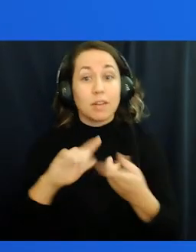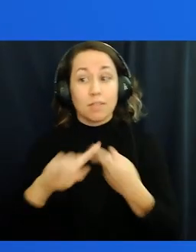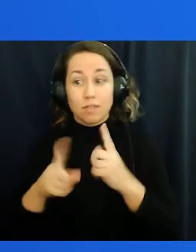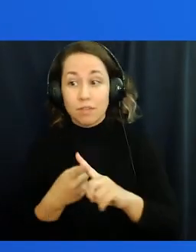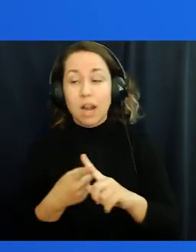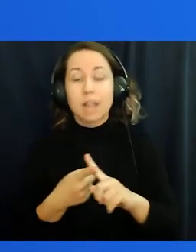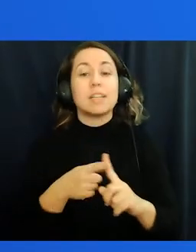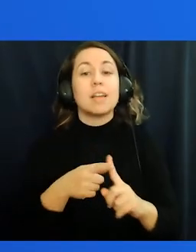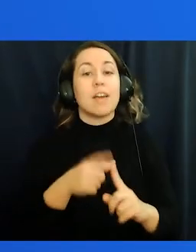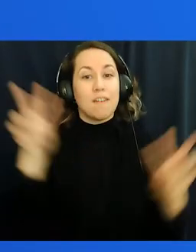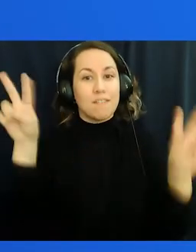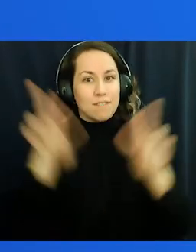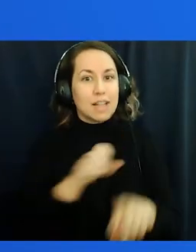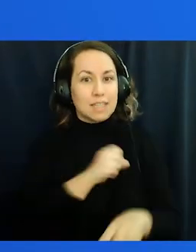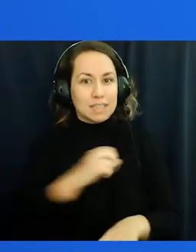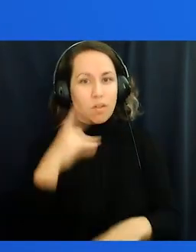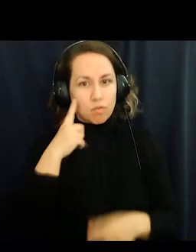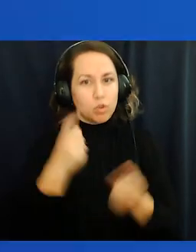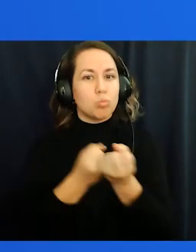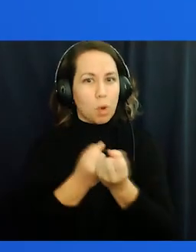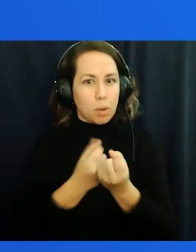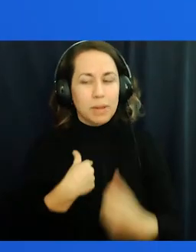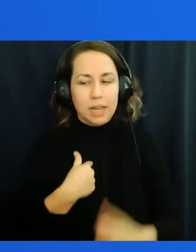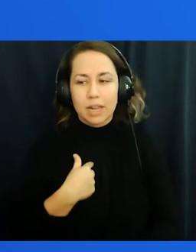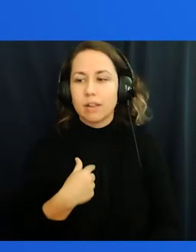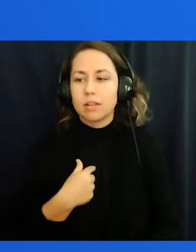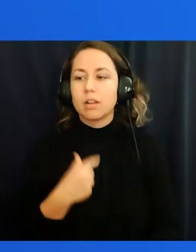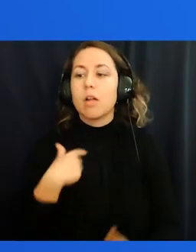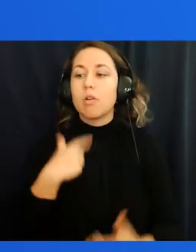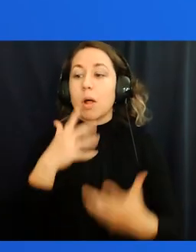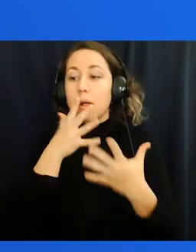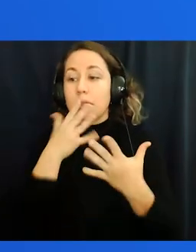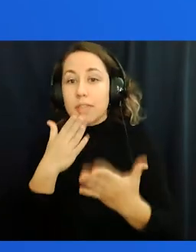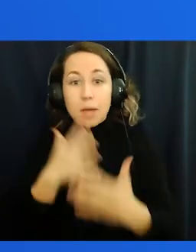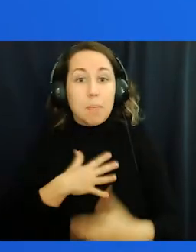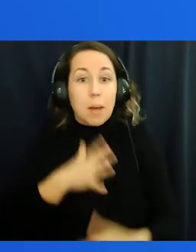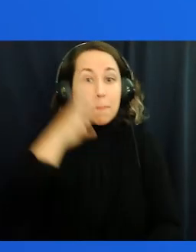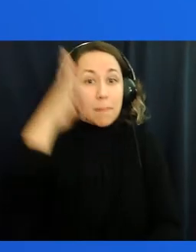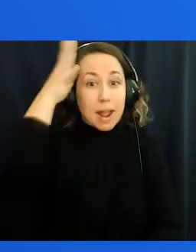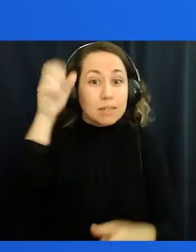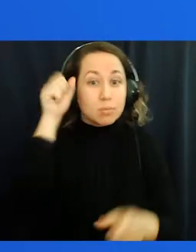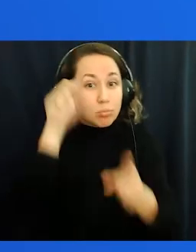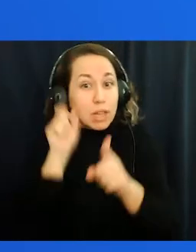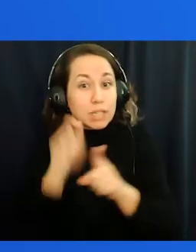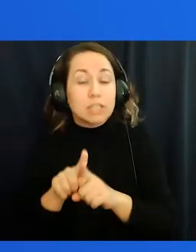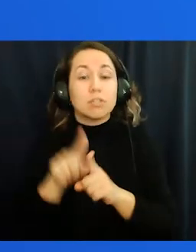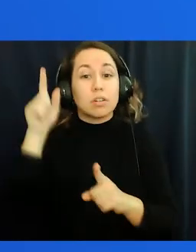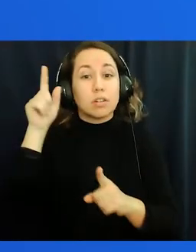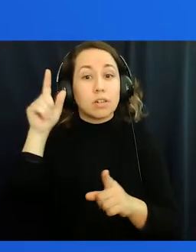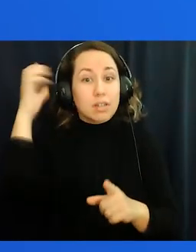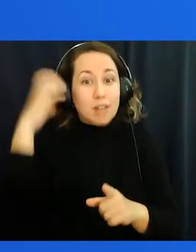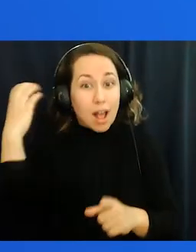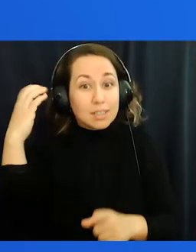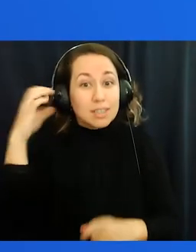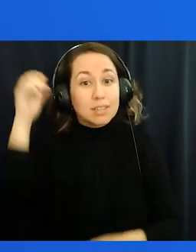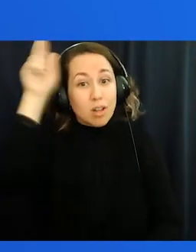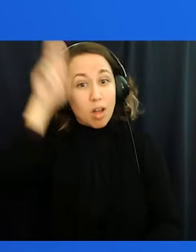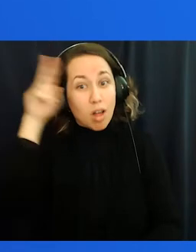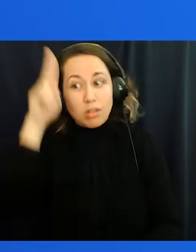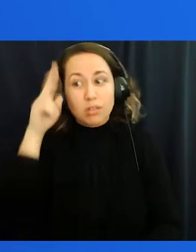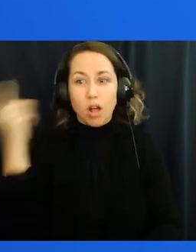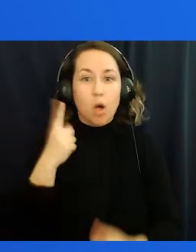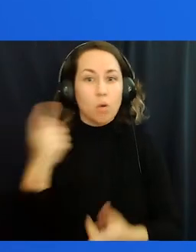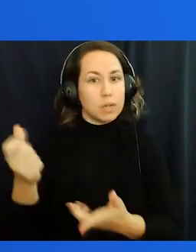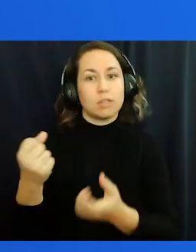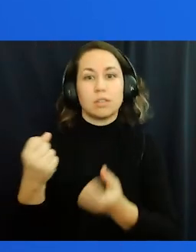and Valley staff for supporting me throughout my high school journey. I want to thank my parents, my siblings, my cousins, and my uncles who have always supported